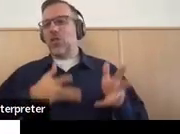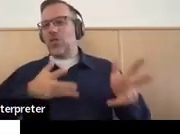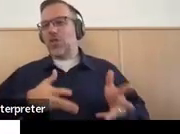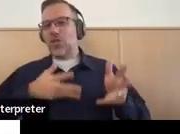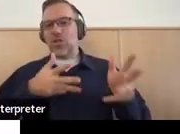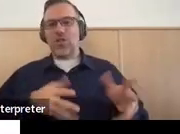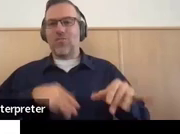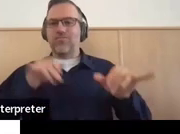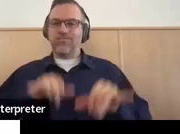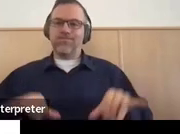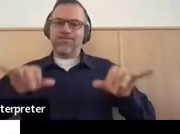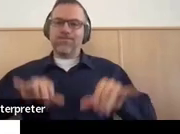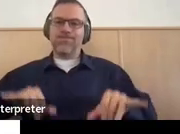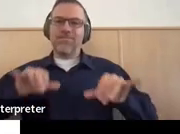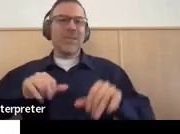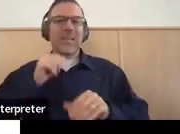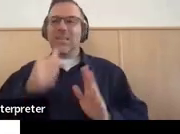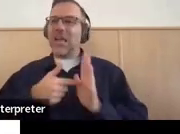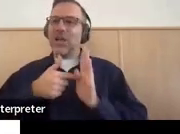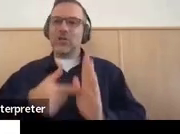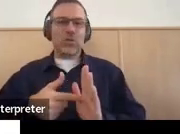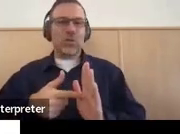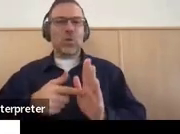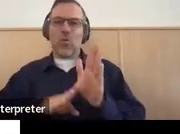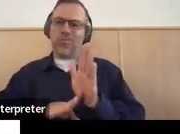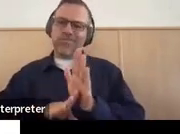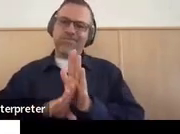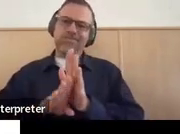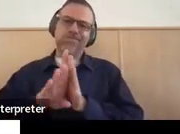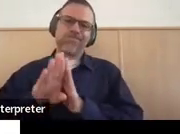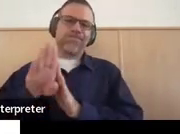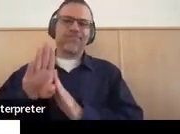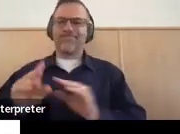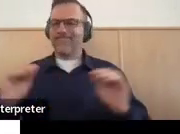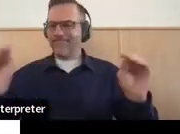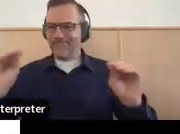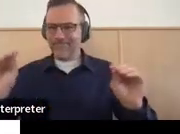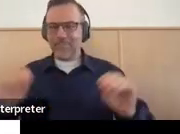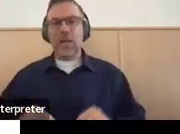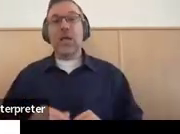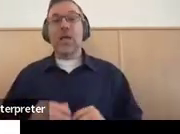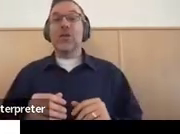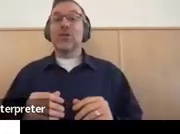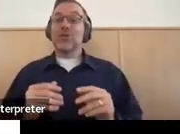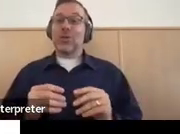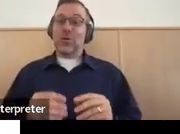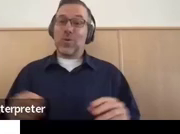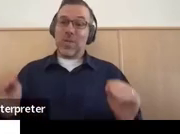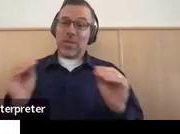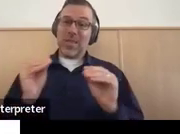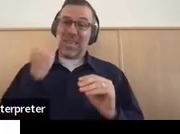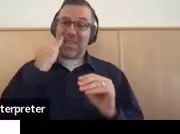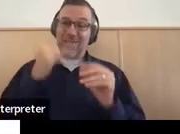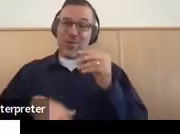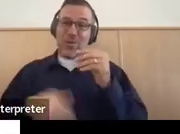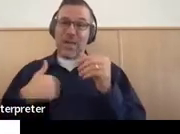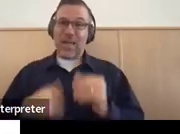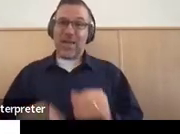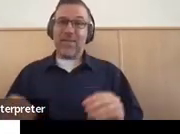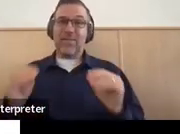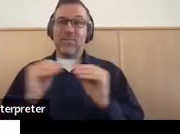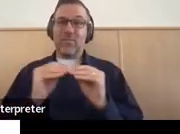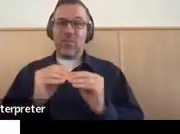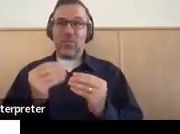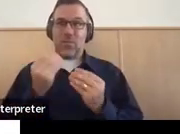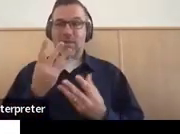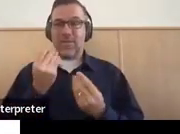didn't show meaningful movement. So the more information, the more robust your plan can be, that's